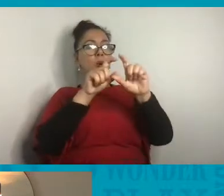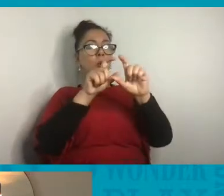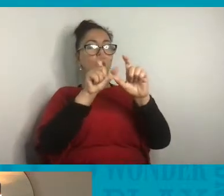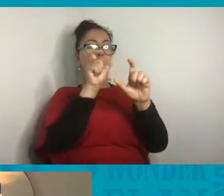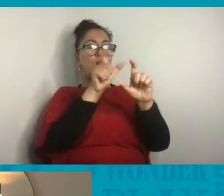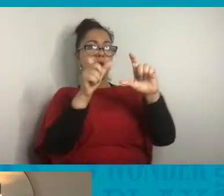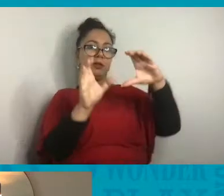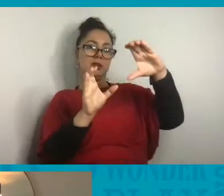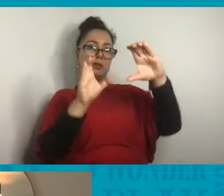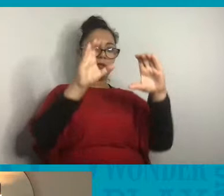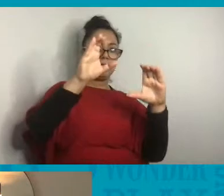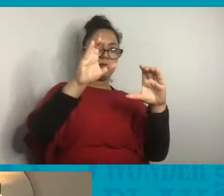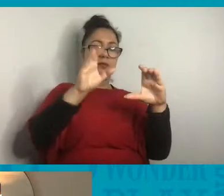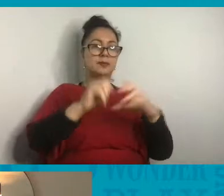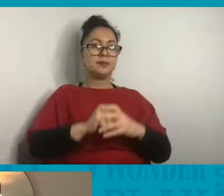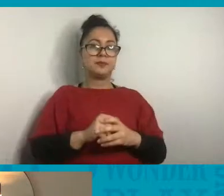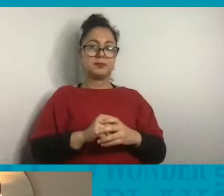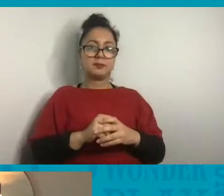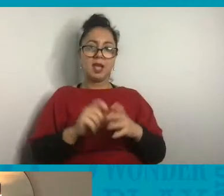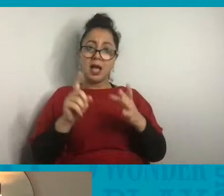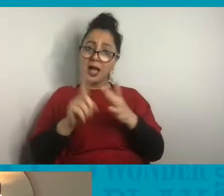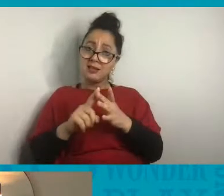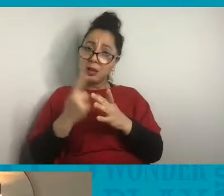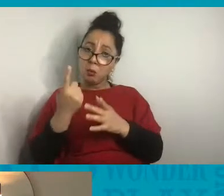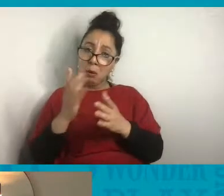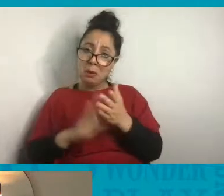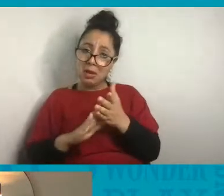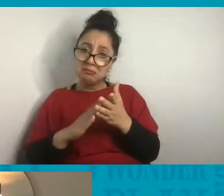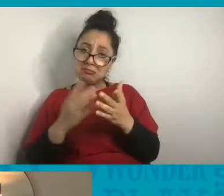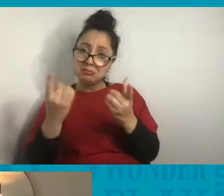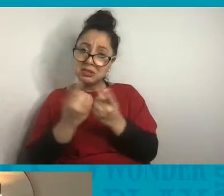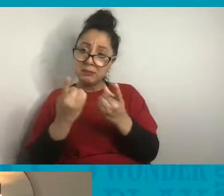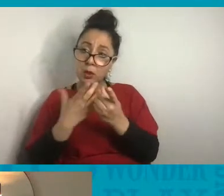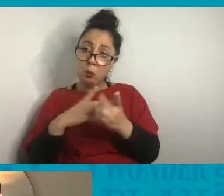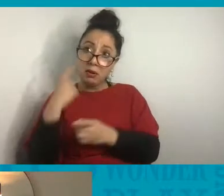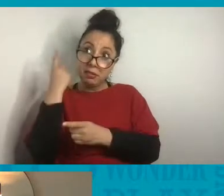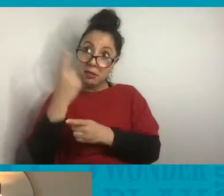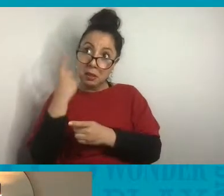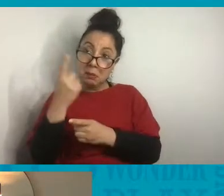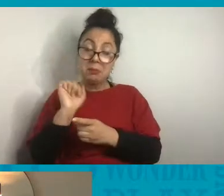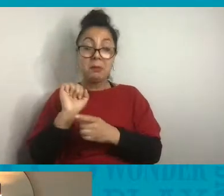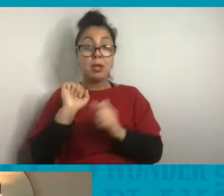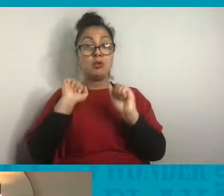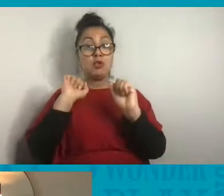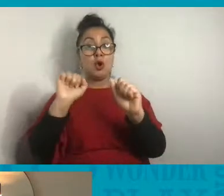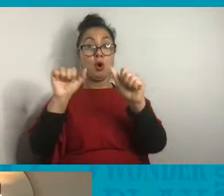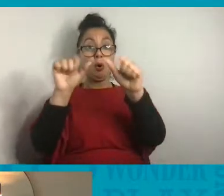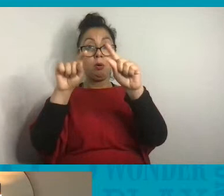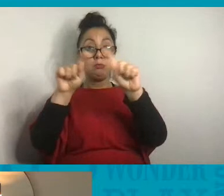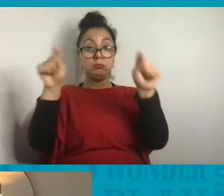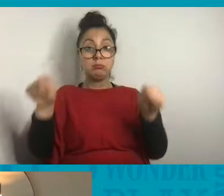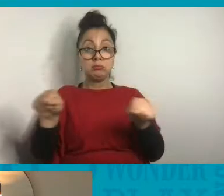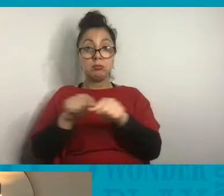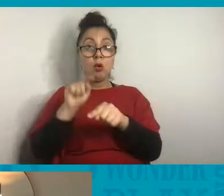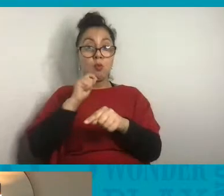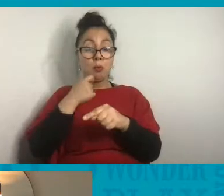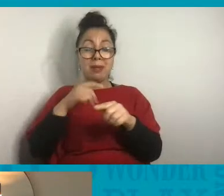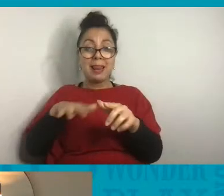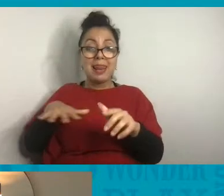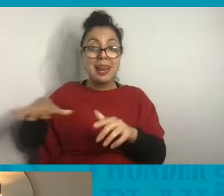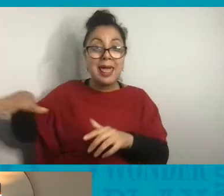Isaac, in the moment, that might be something you might want to think about. Maybe your page will be landscape when you start.